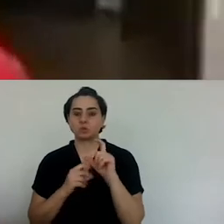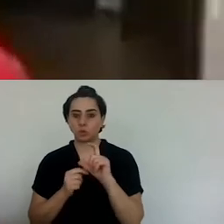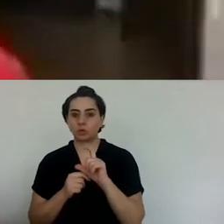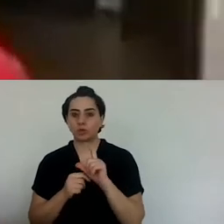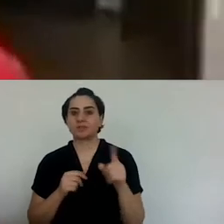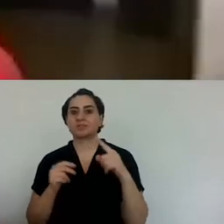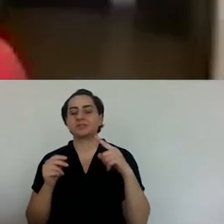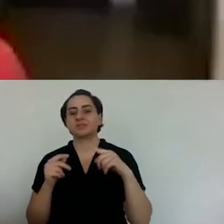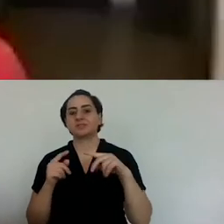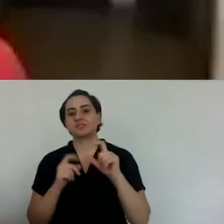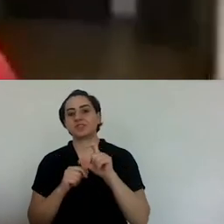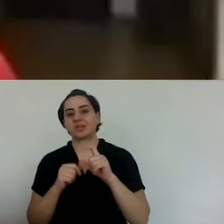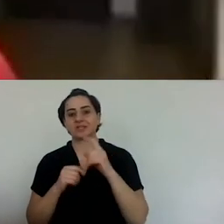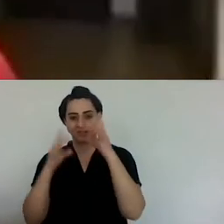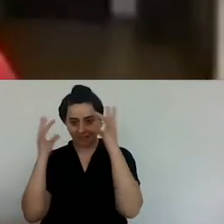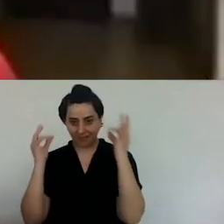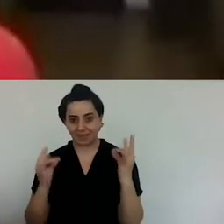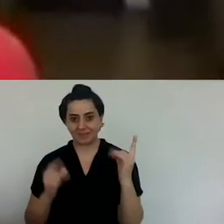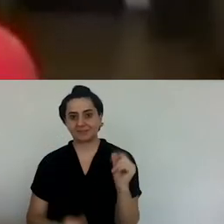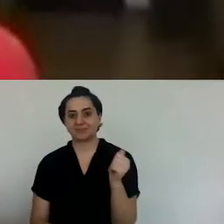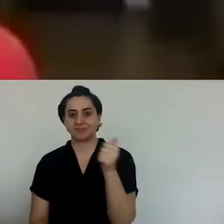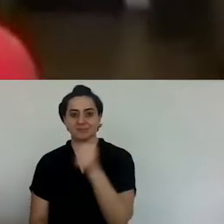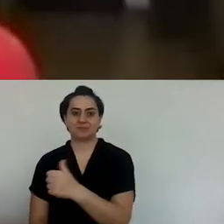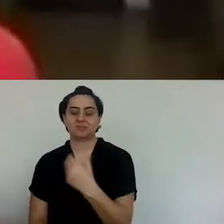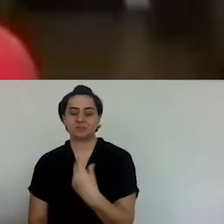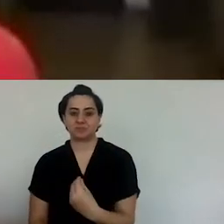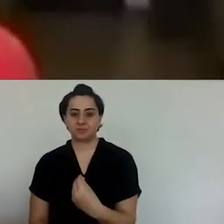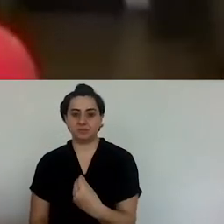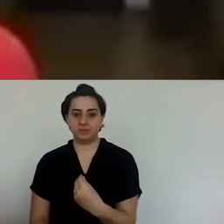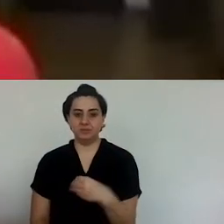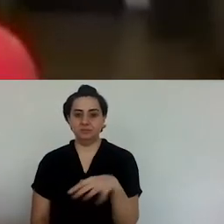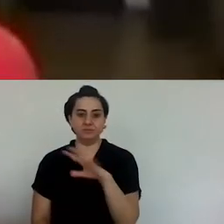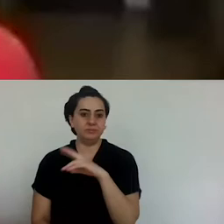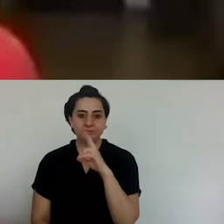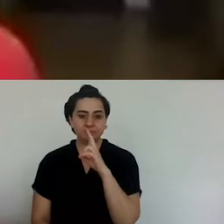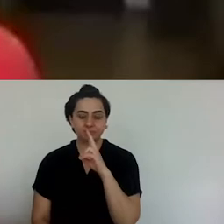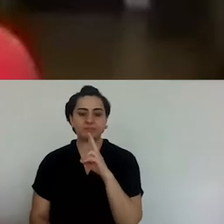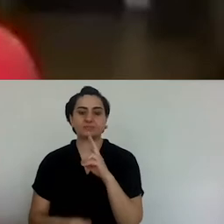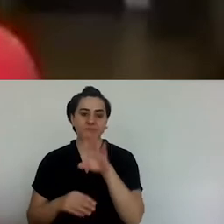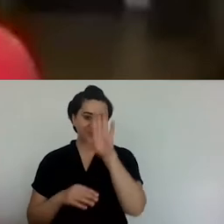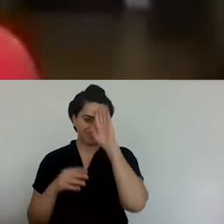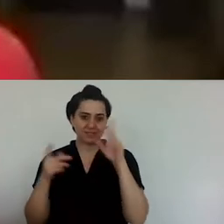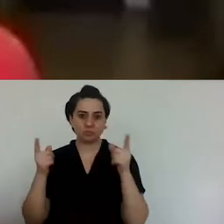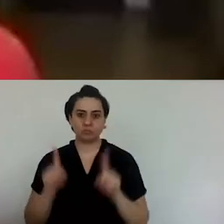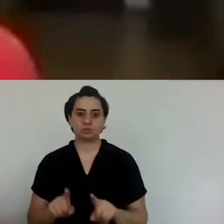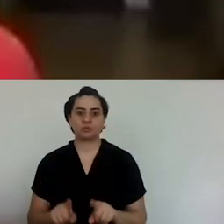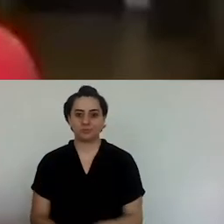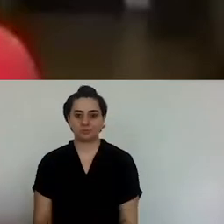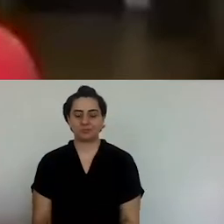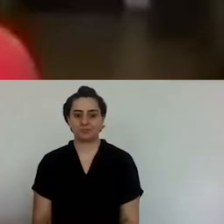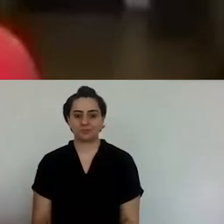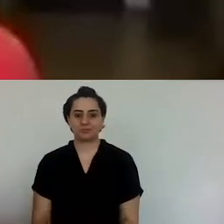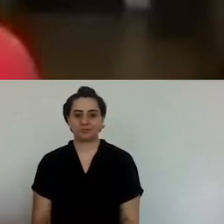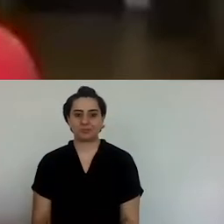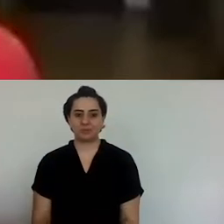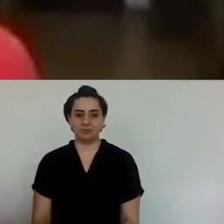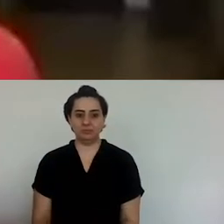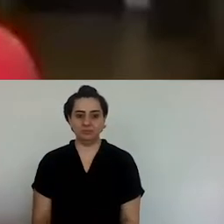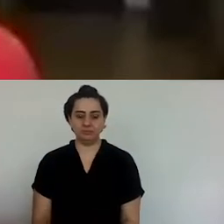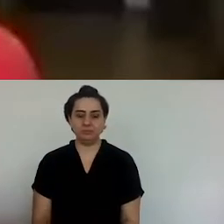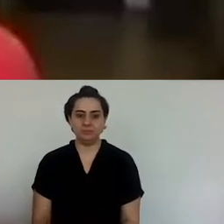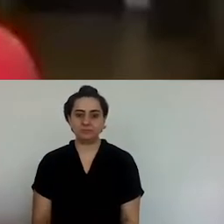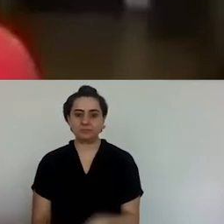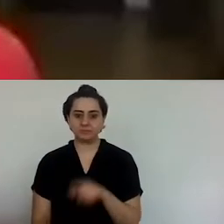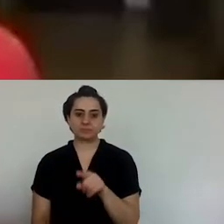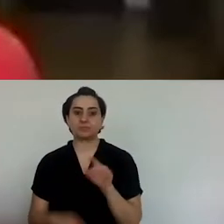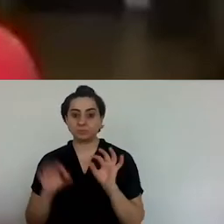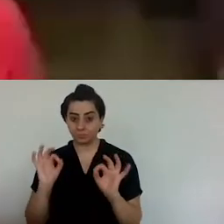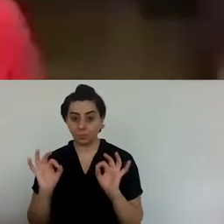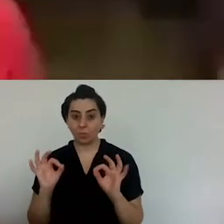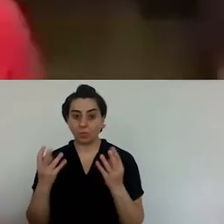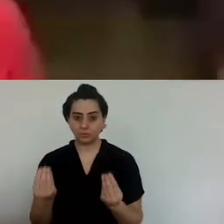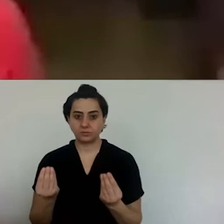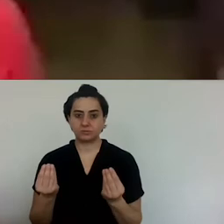she